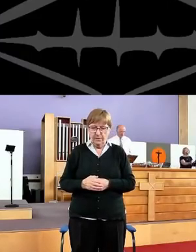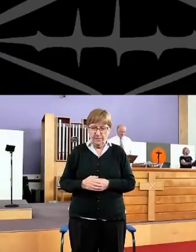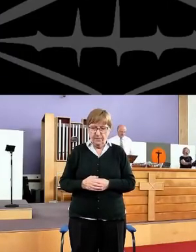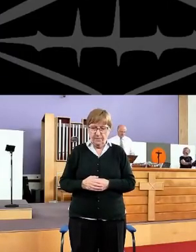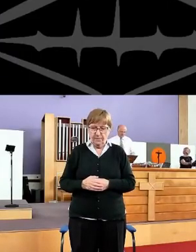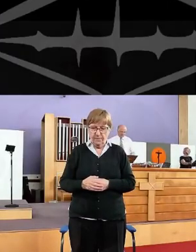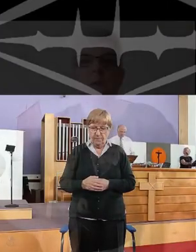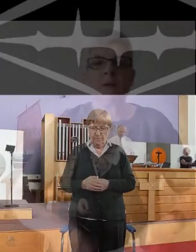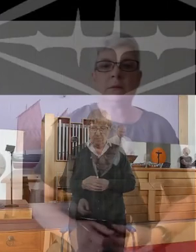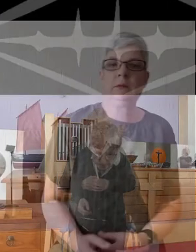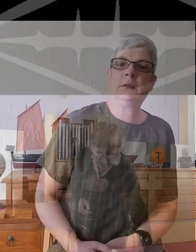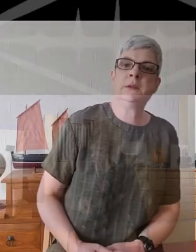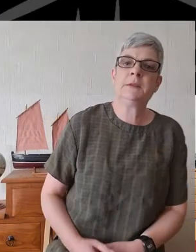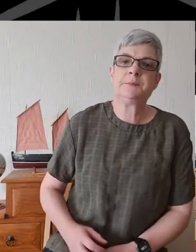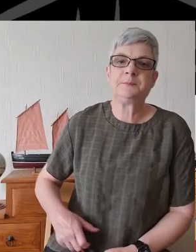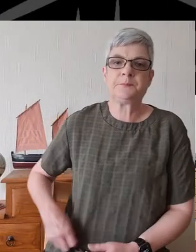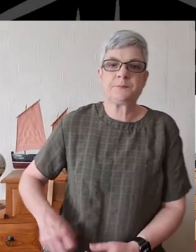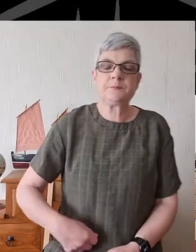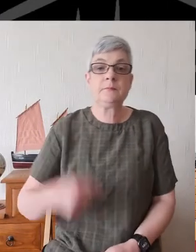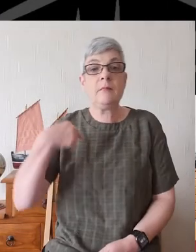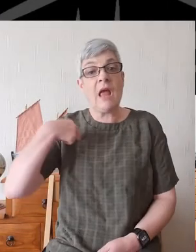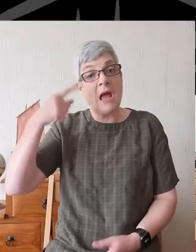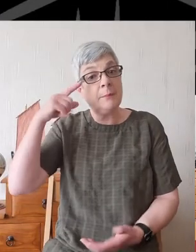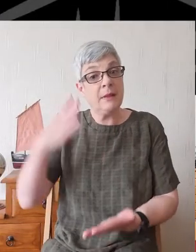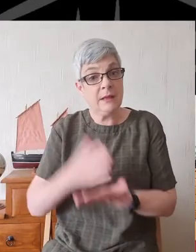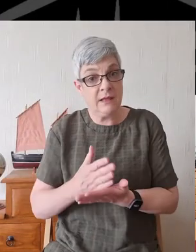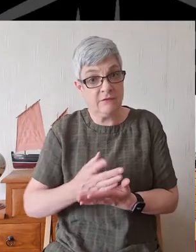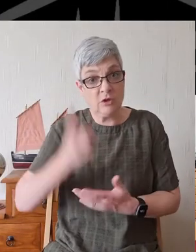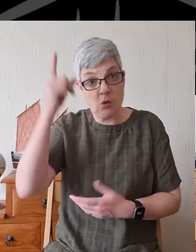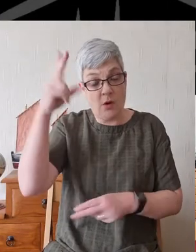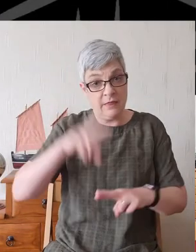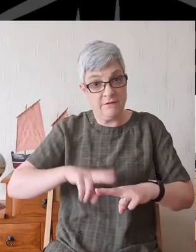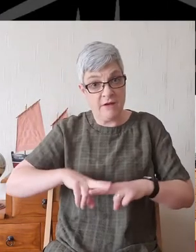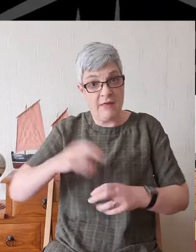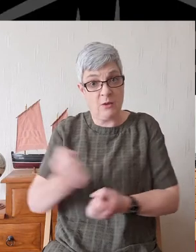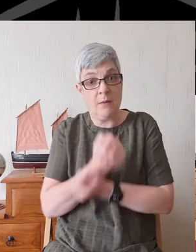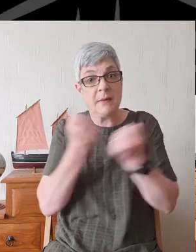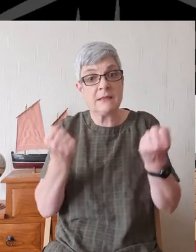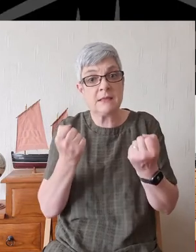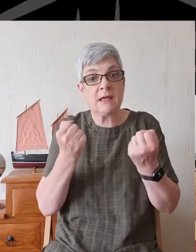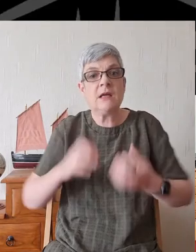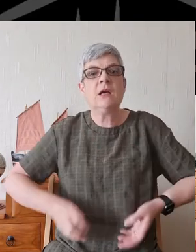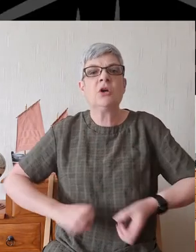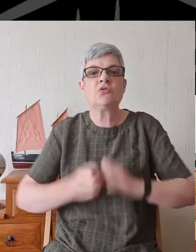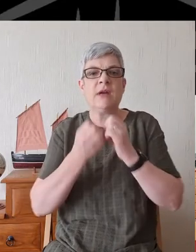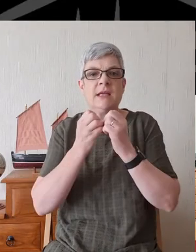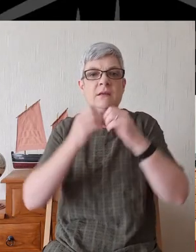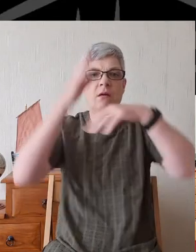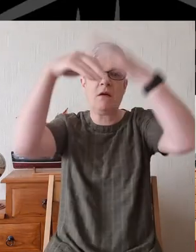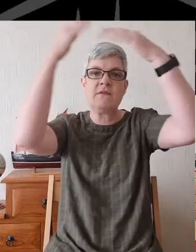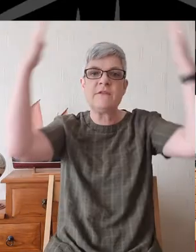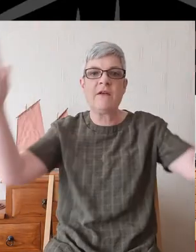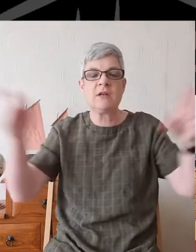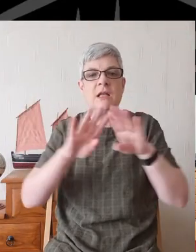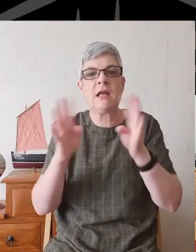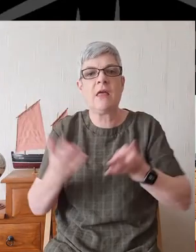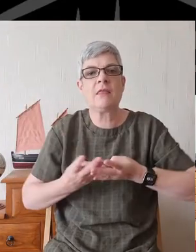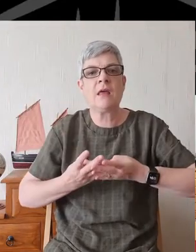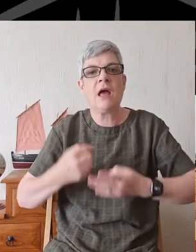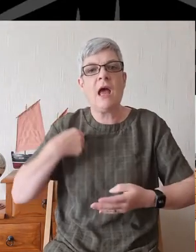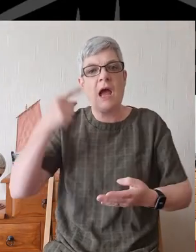believe Lord, remember mercy It is your heaven and earth